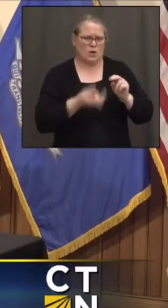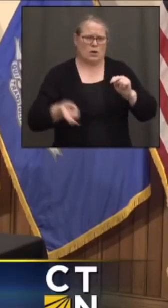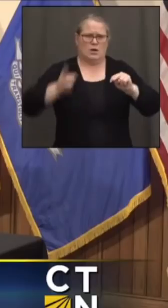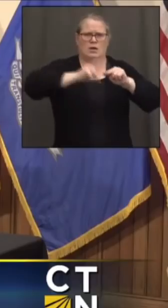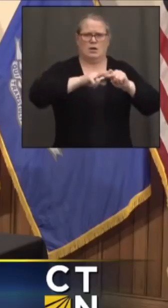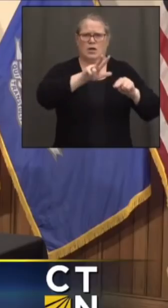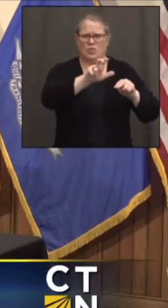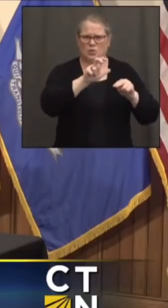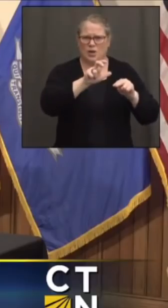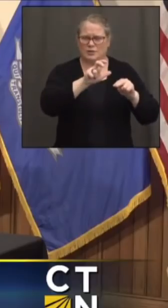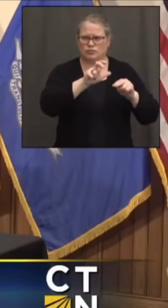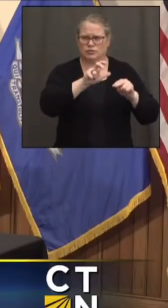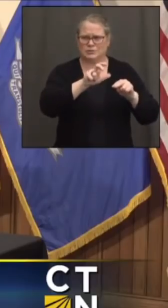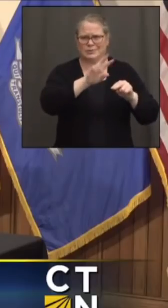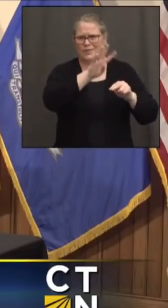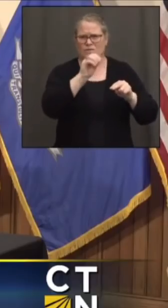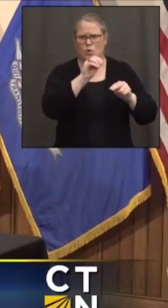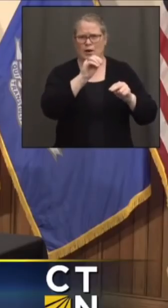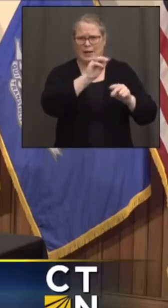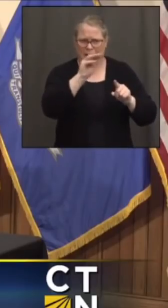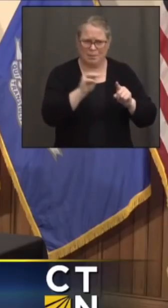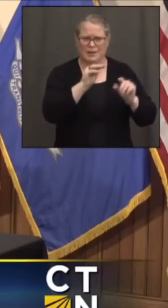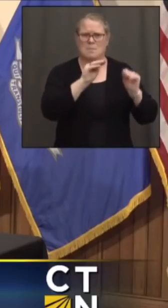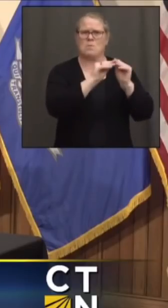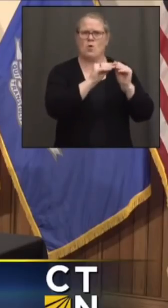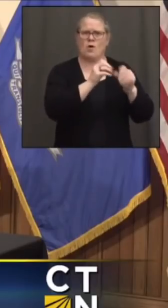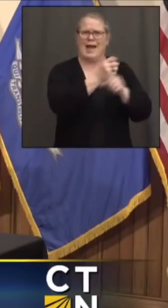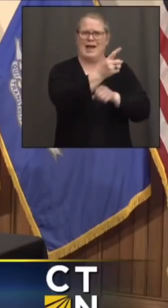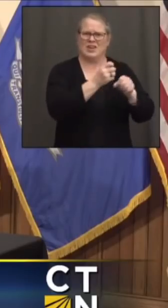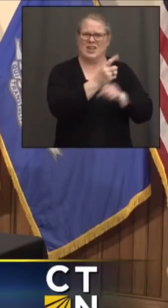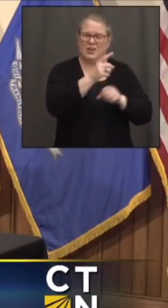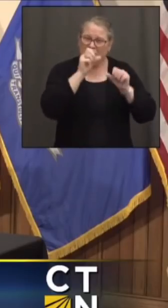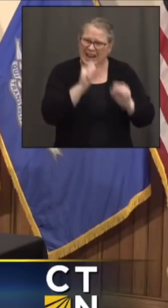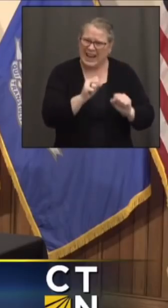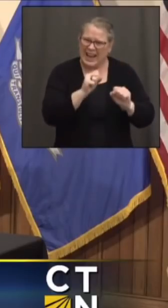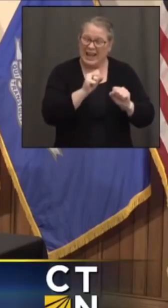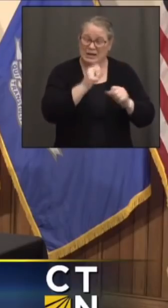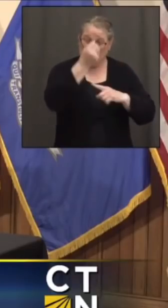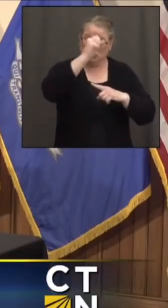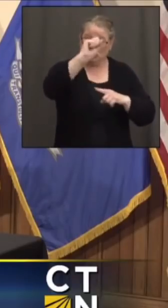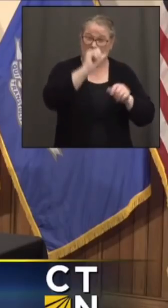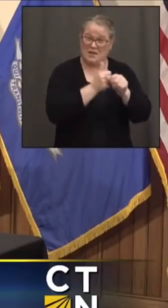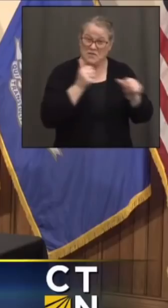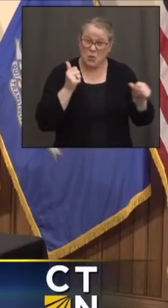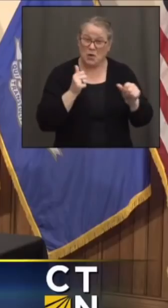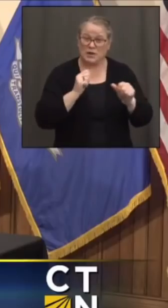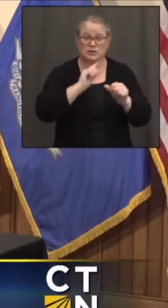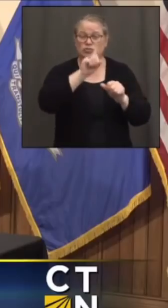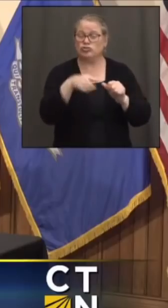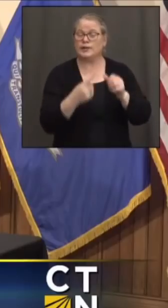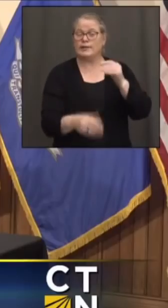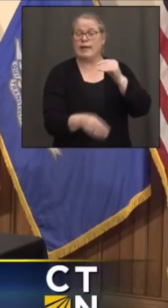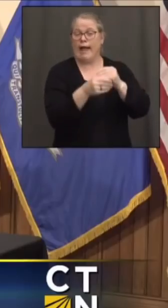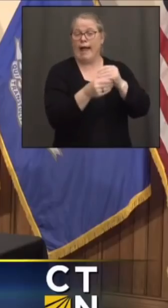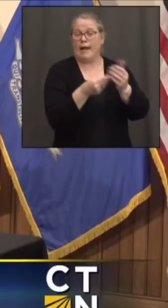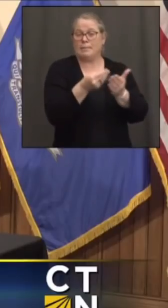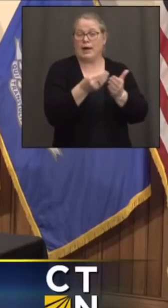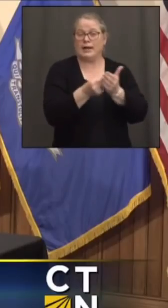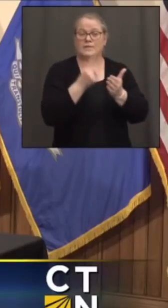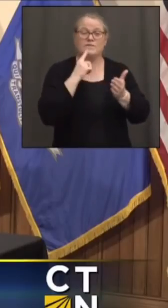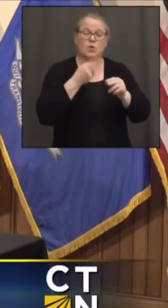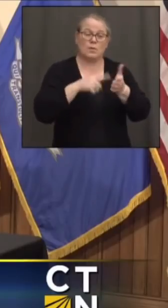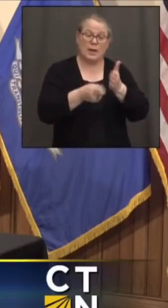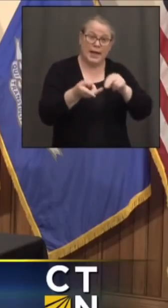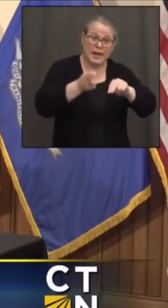strike just by putting in money for raises and staffing, or do you also need to a certain extent prop up the